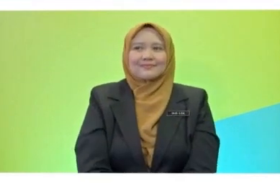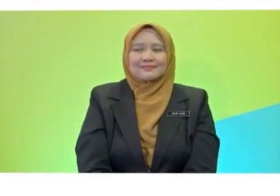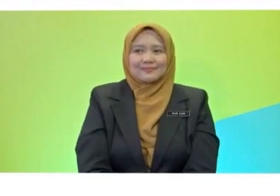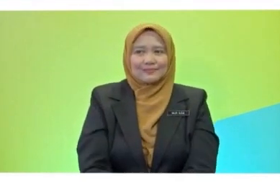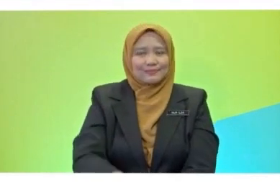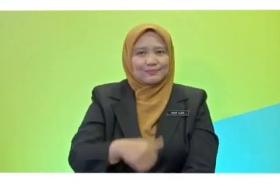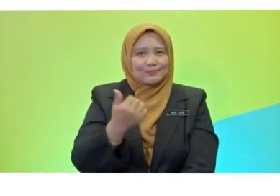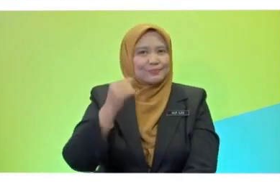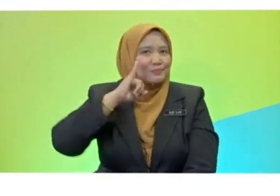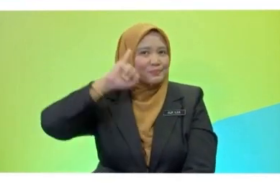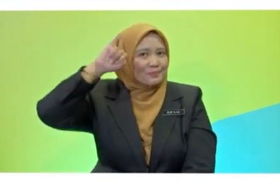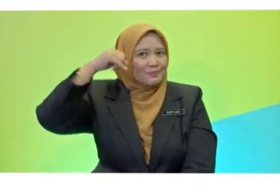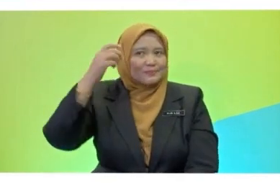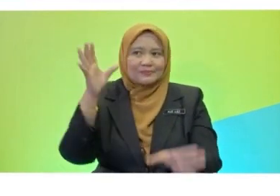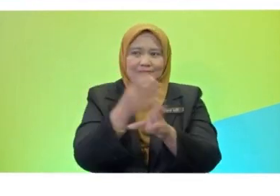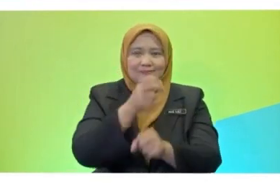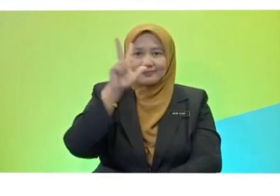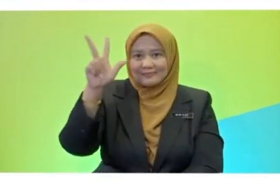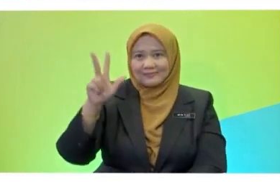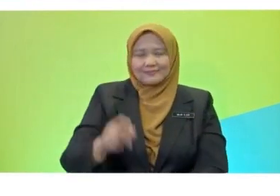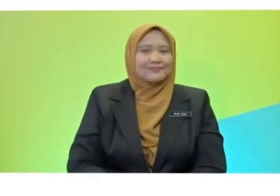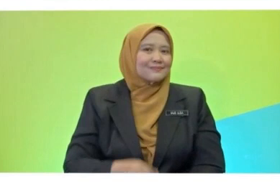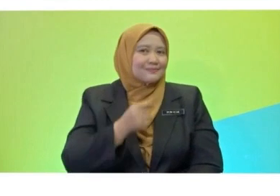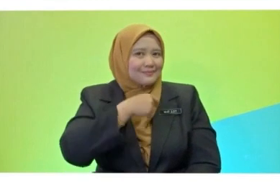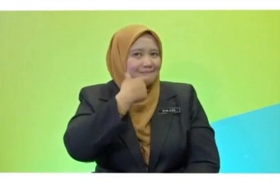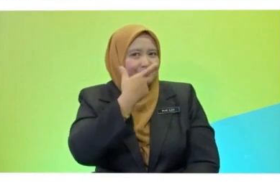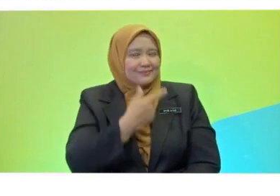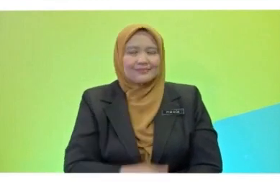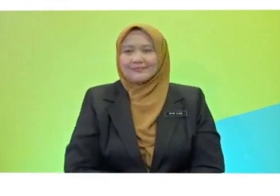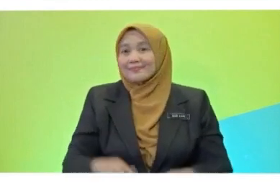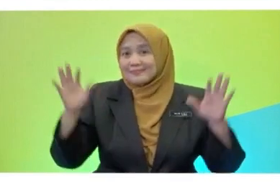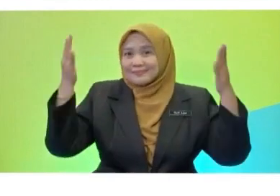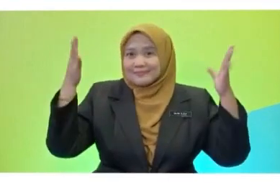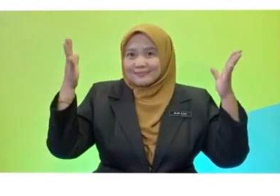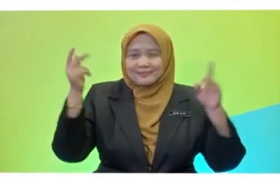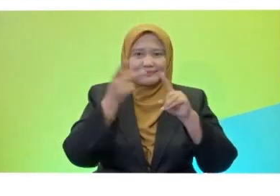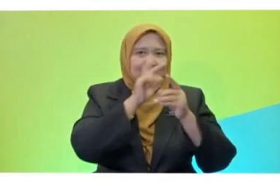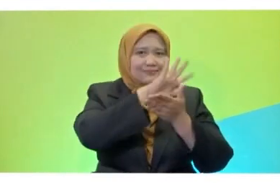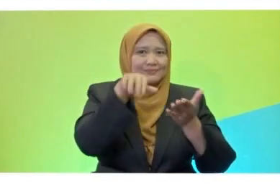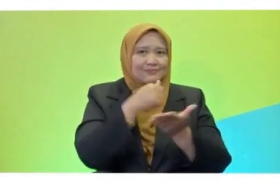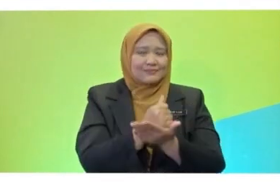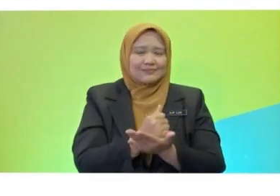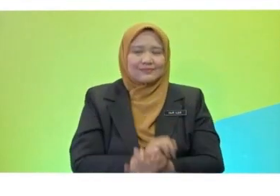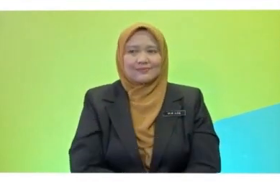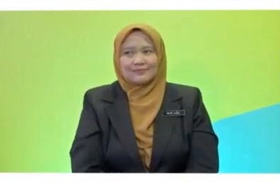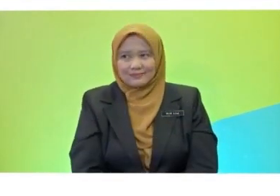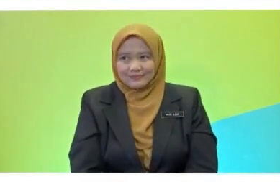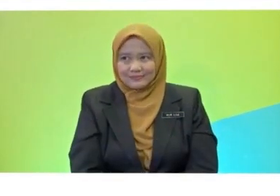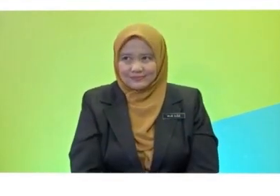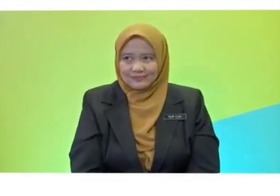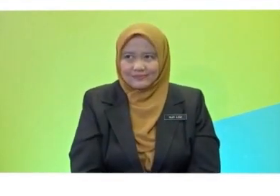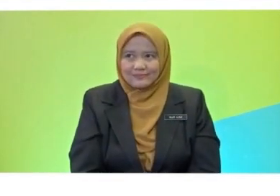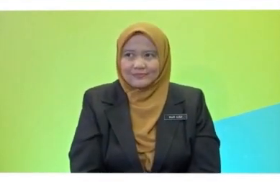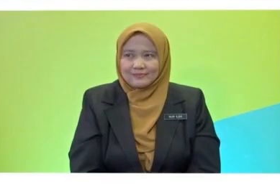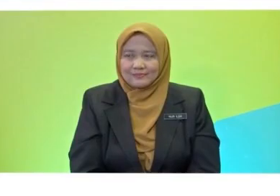Joel. You have got three smileys. Let's give a big round of applause to all our pupils. All of them did very well. Very well. There you